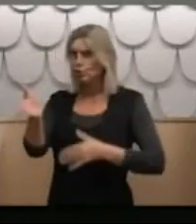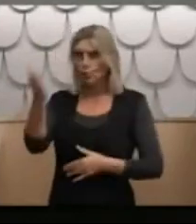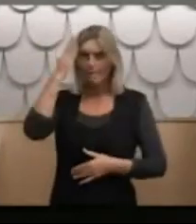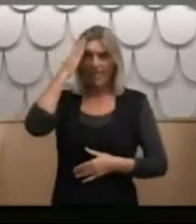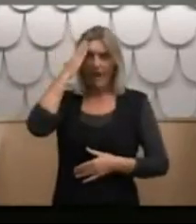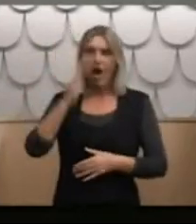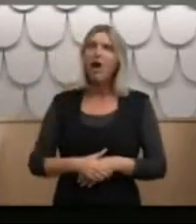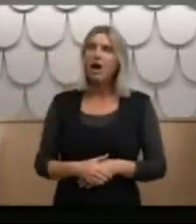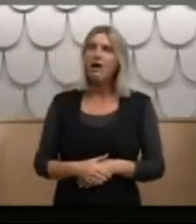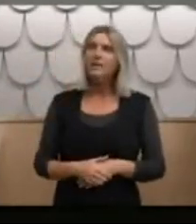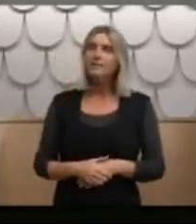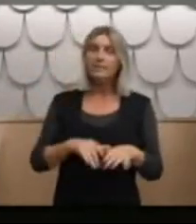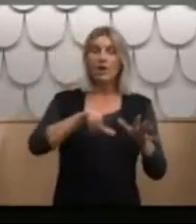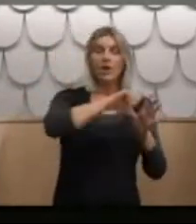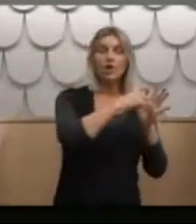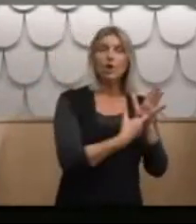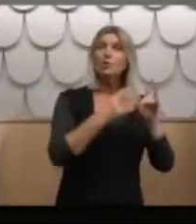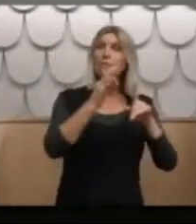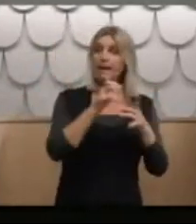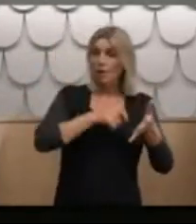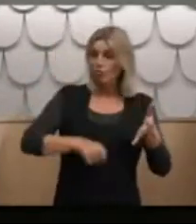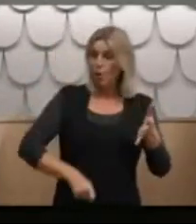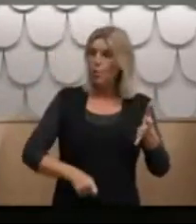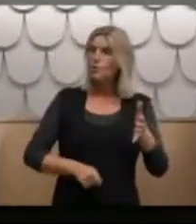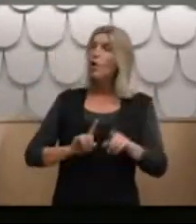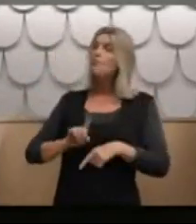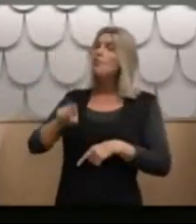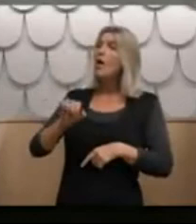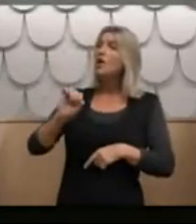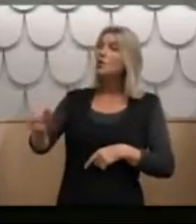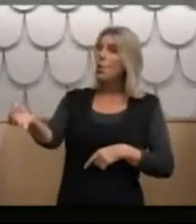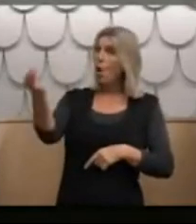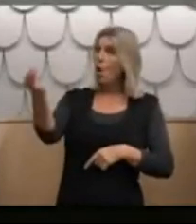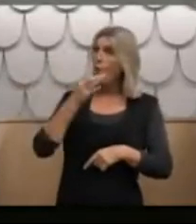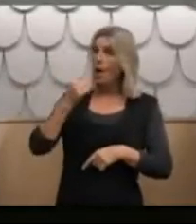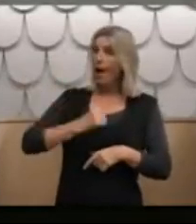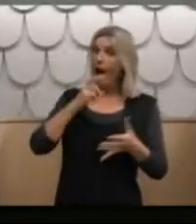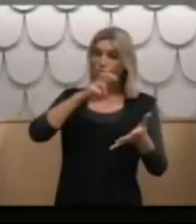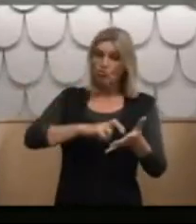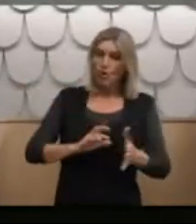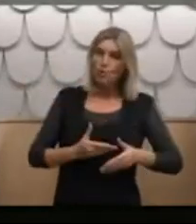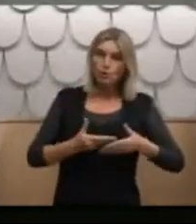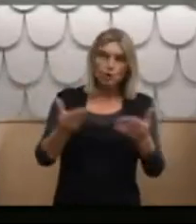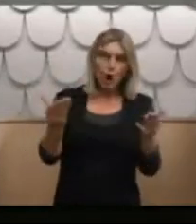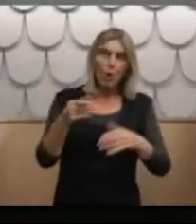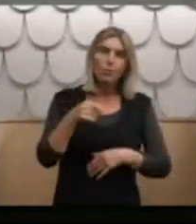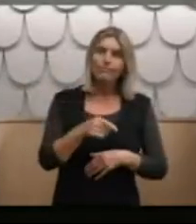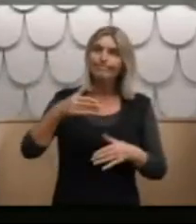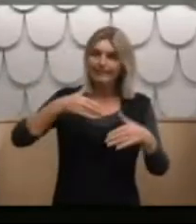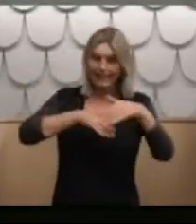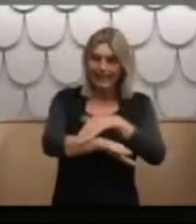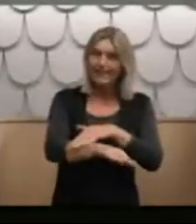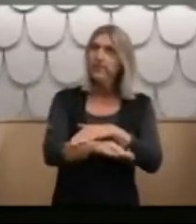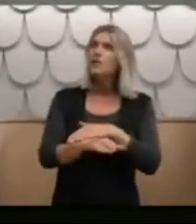And Dr Pugmire writes, Replying to your inquiry, our records show the above patient was admitted informally